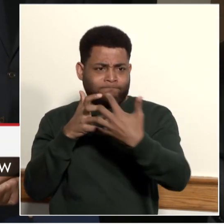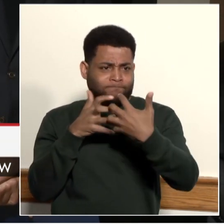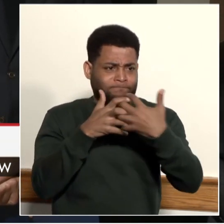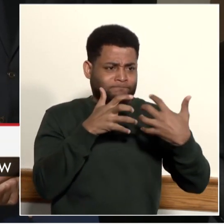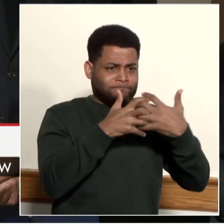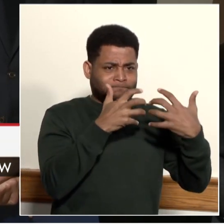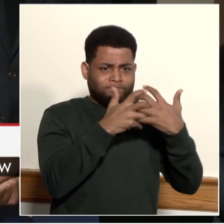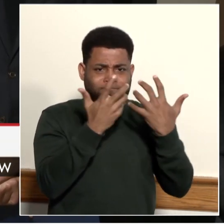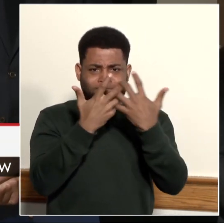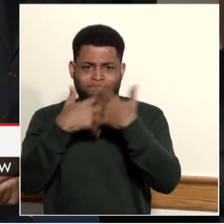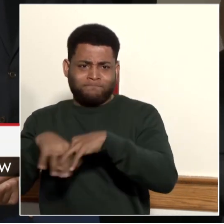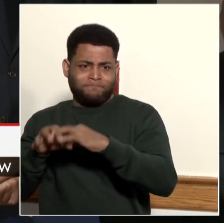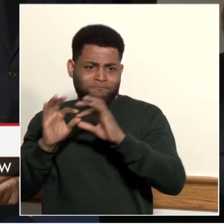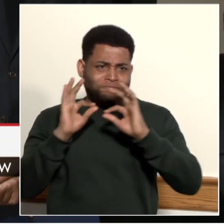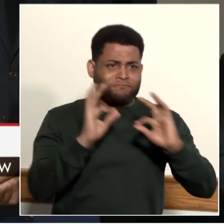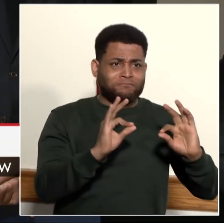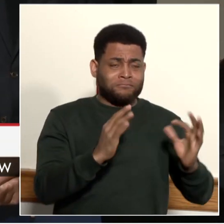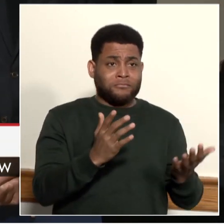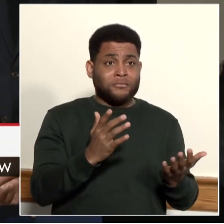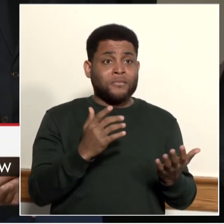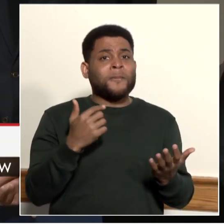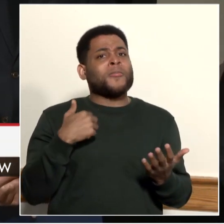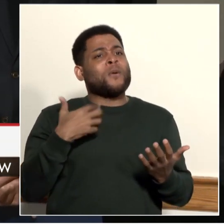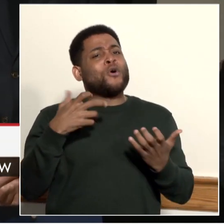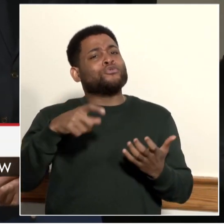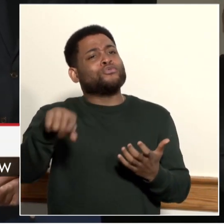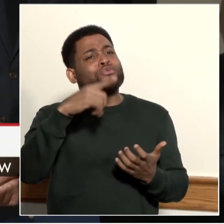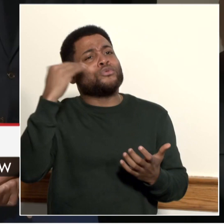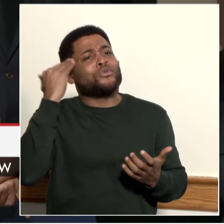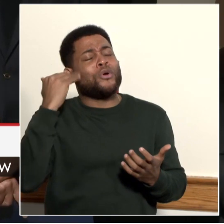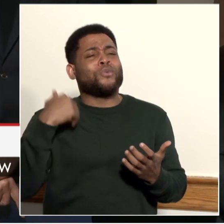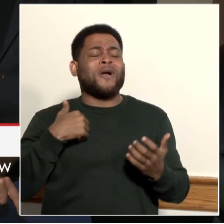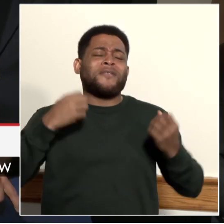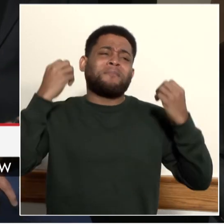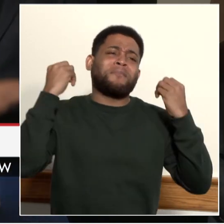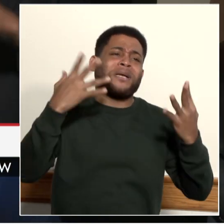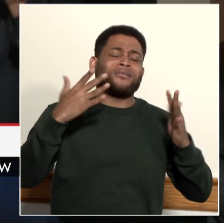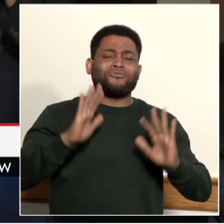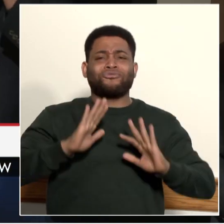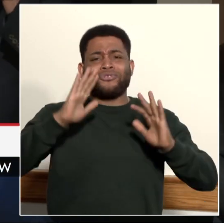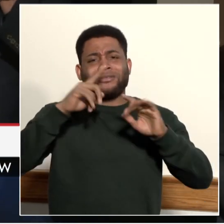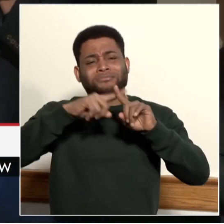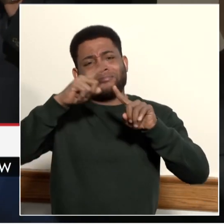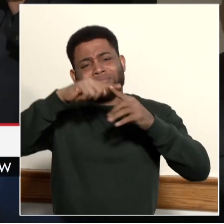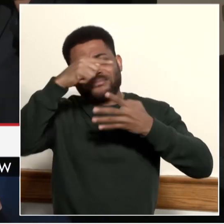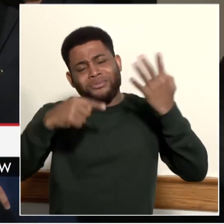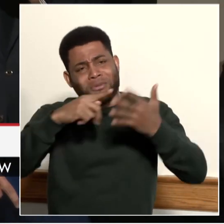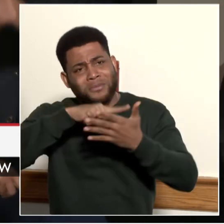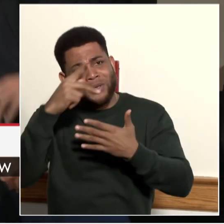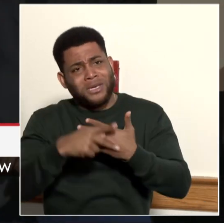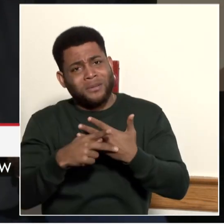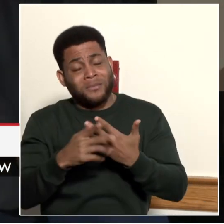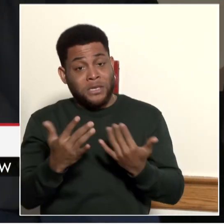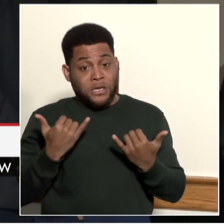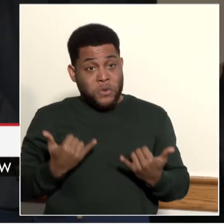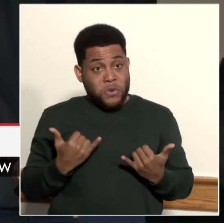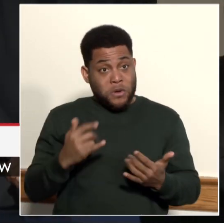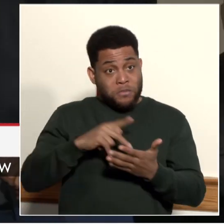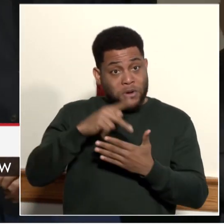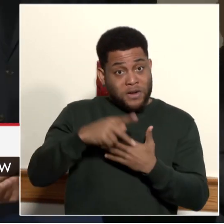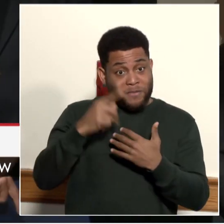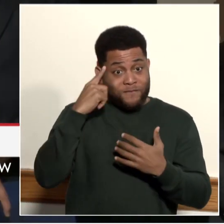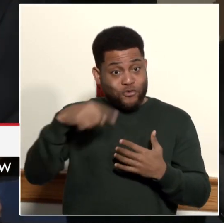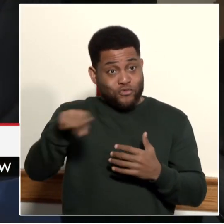that we have a lot of fantastic programs in our schools, modern programs that will prepare our kids for the